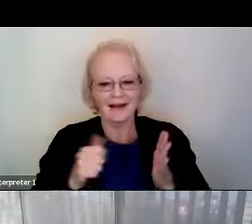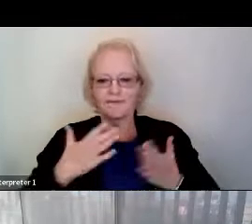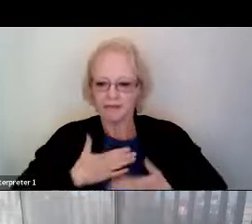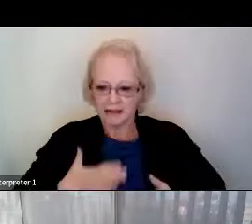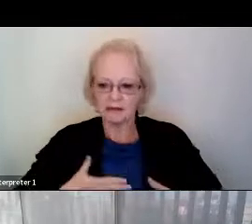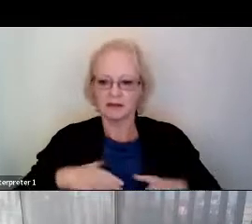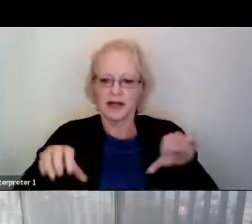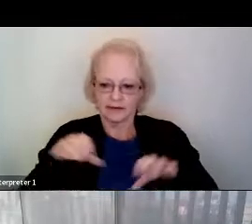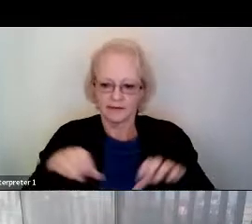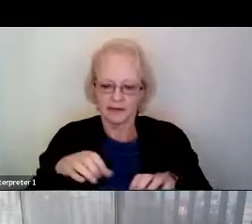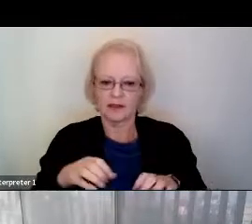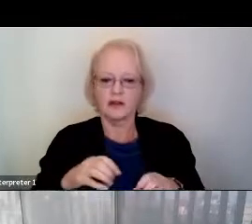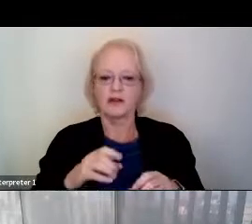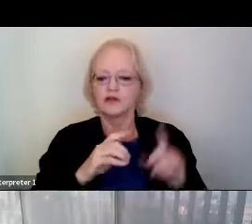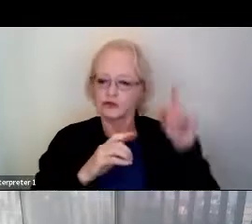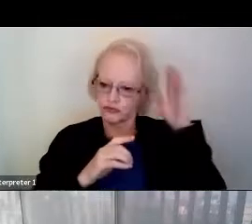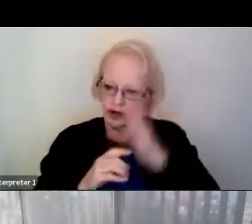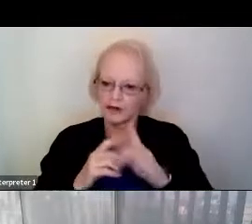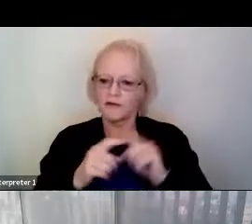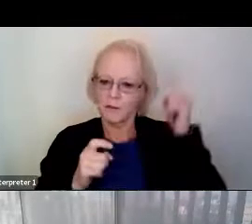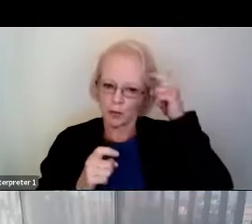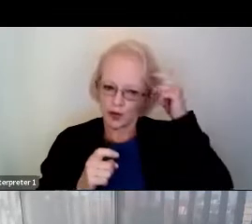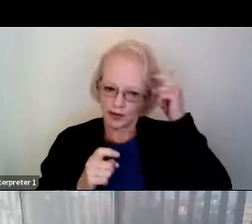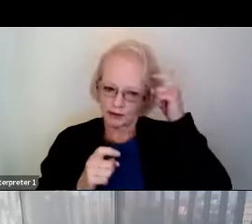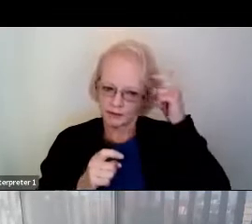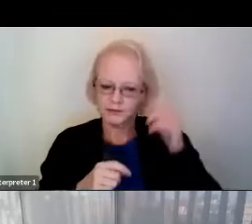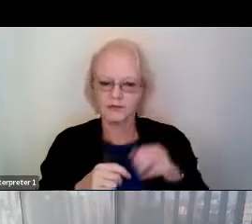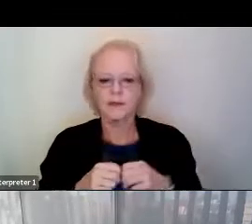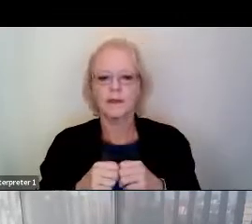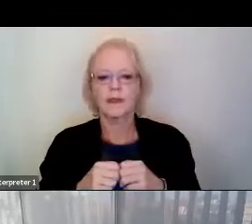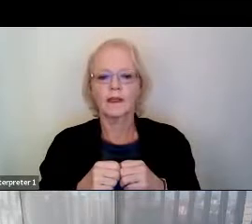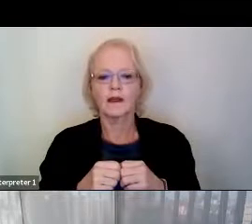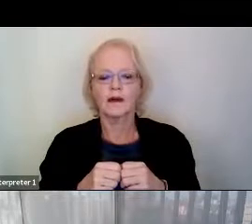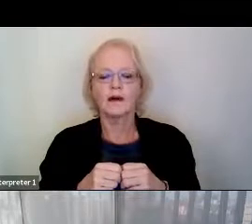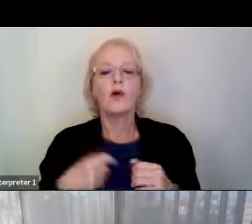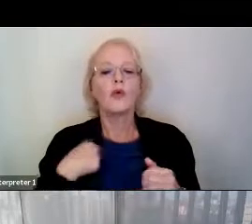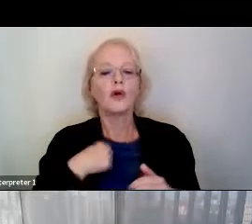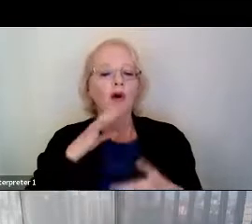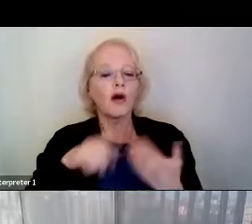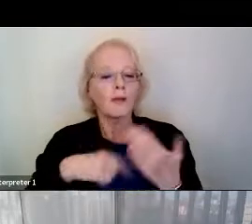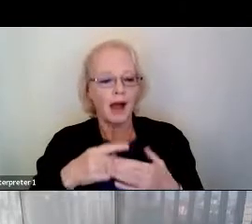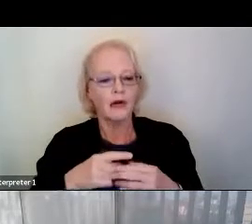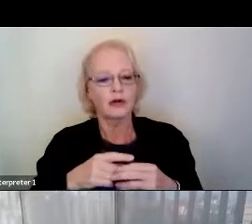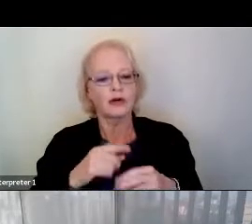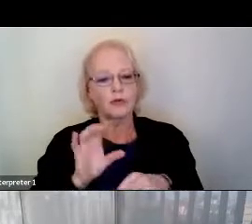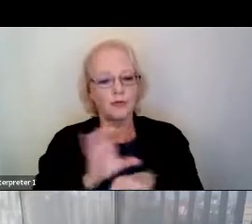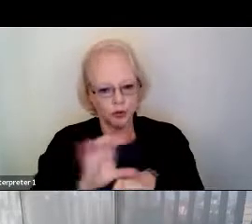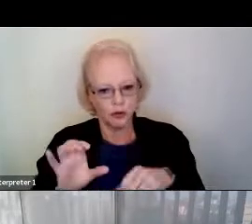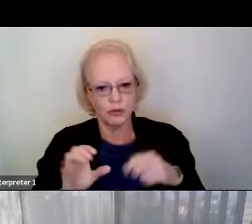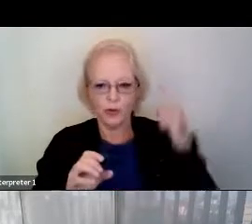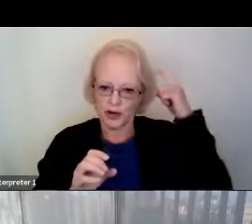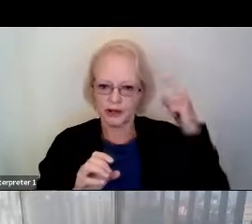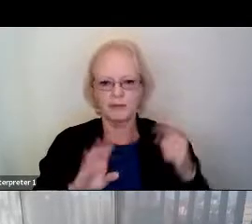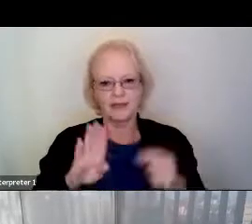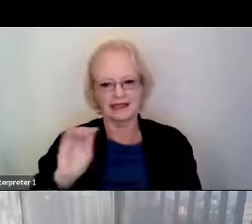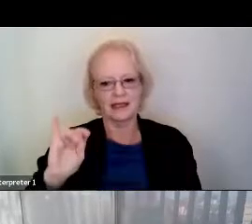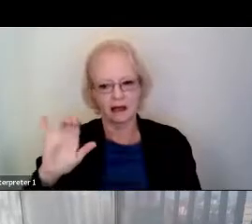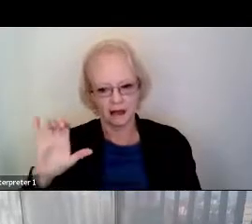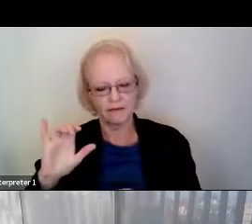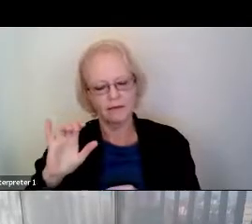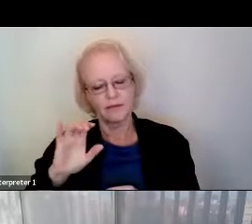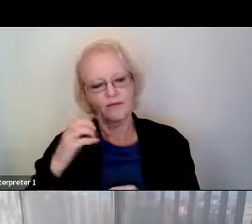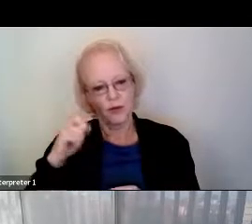So communication based ECIs, which is what we will be talking about for this presentation,